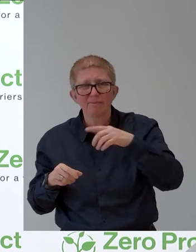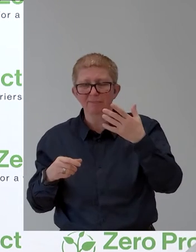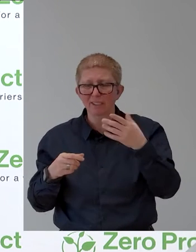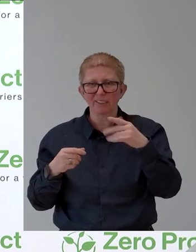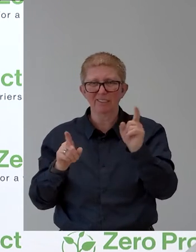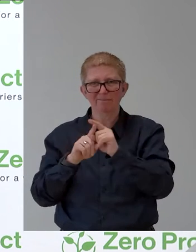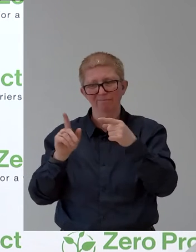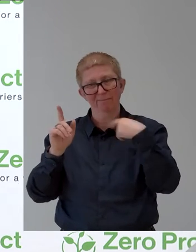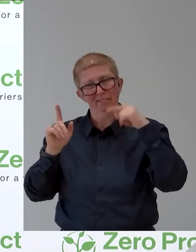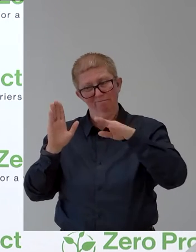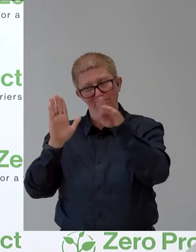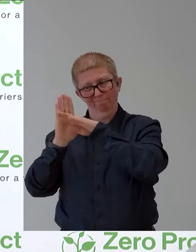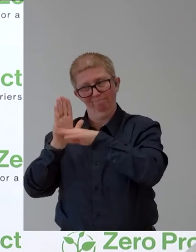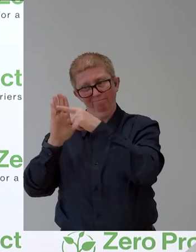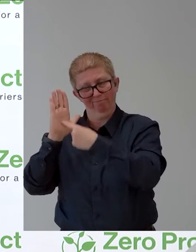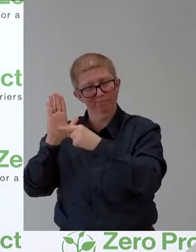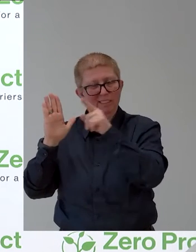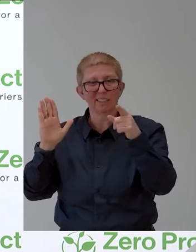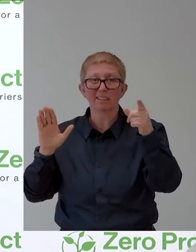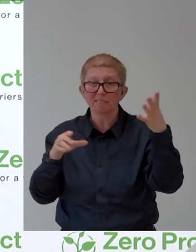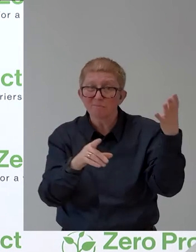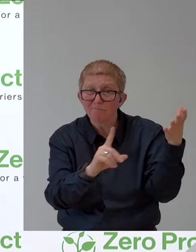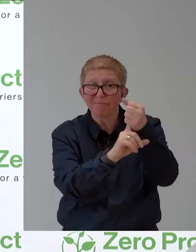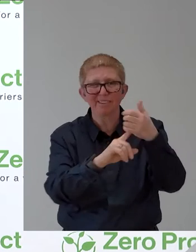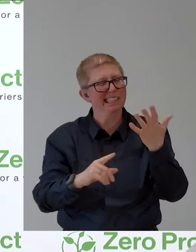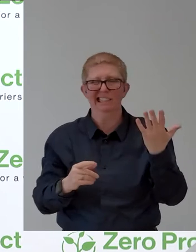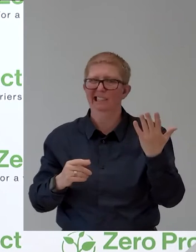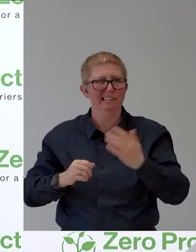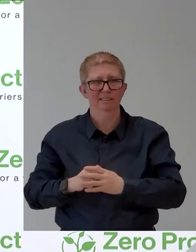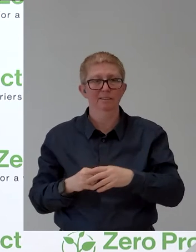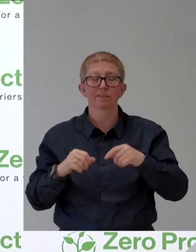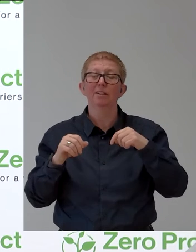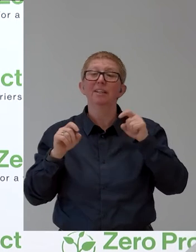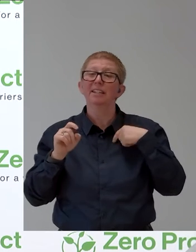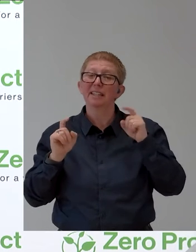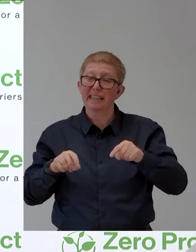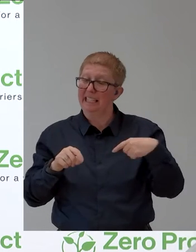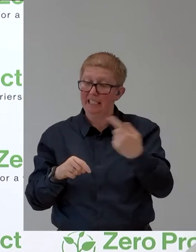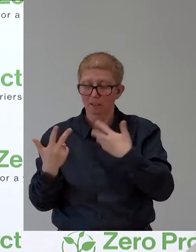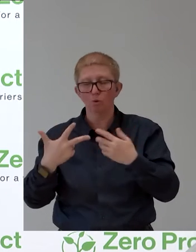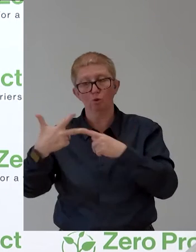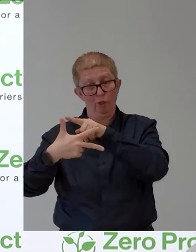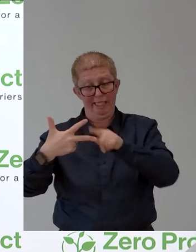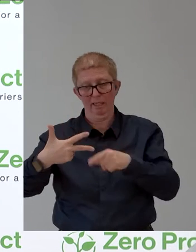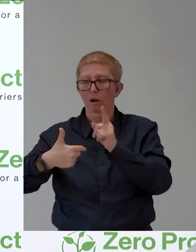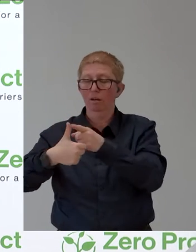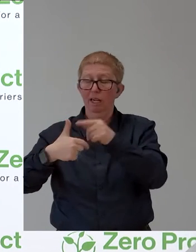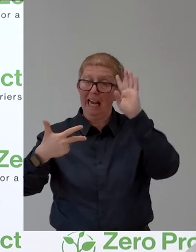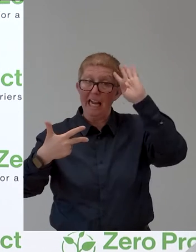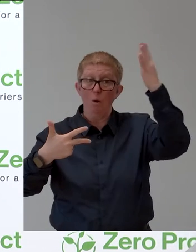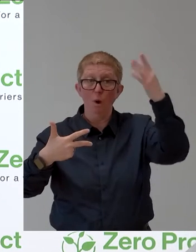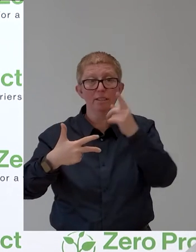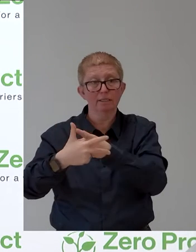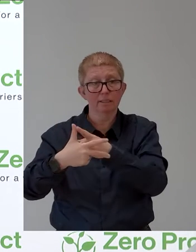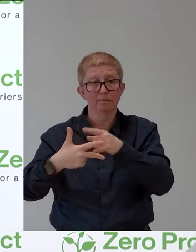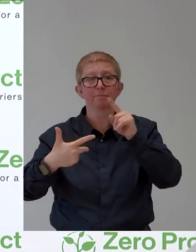selects three main criteria. Innovation, which means a novelty, not necessarily on a global scale, but definitely